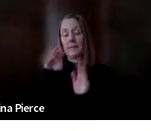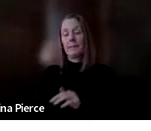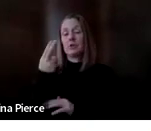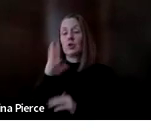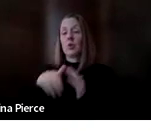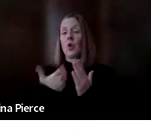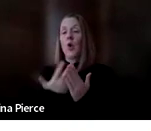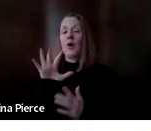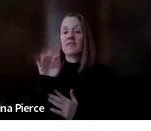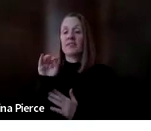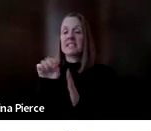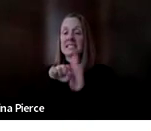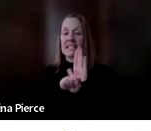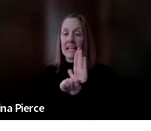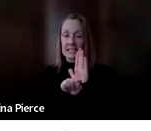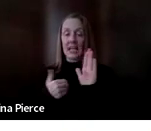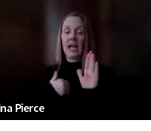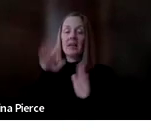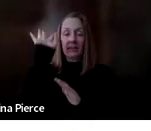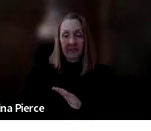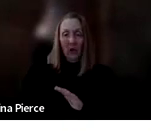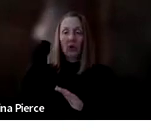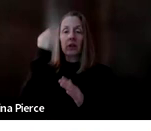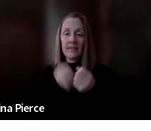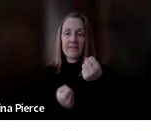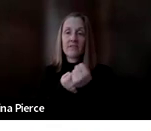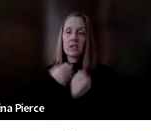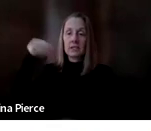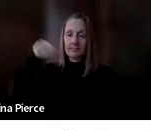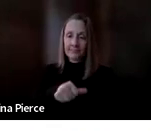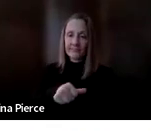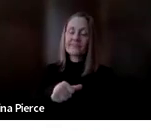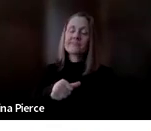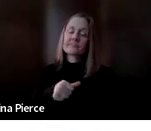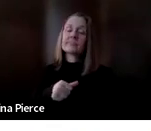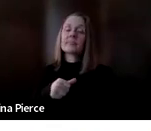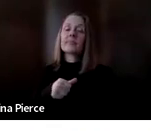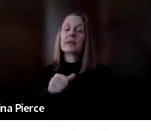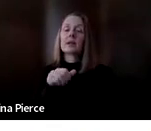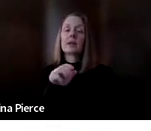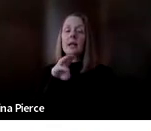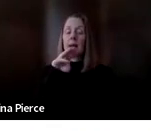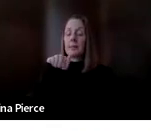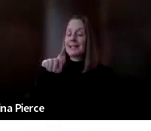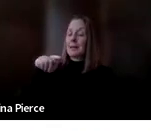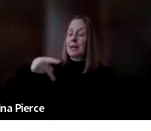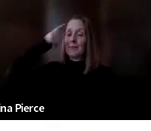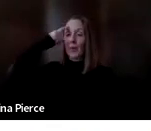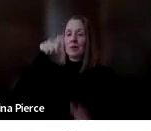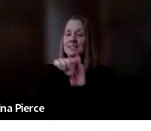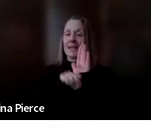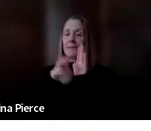states and six territories have a federally funded at program and the michigan assistive technology program is ours for the state of michigan